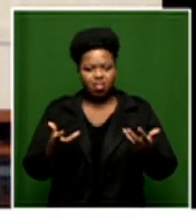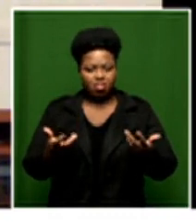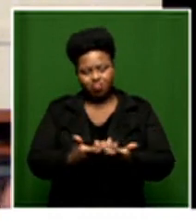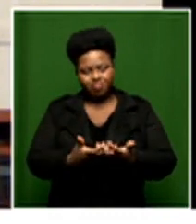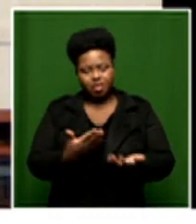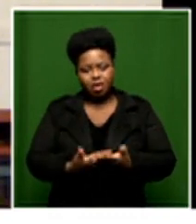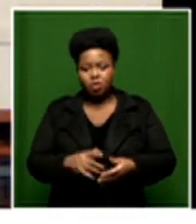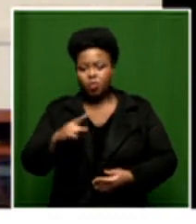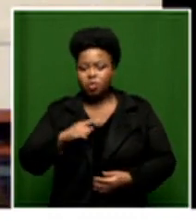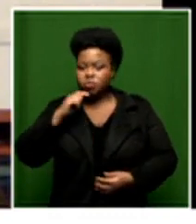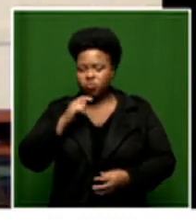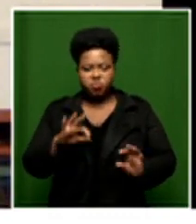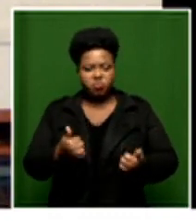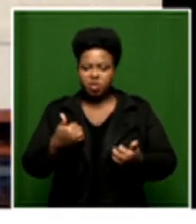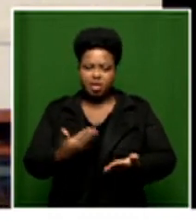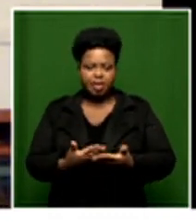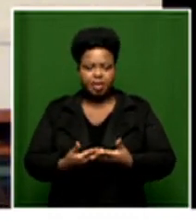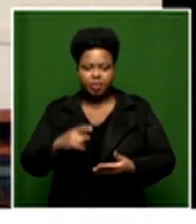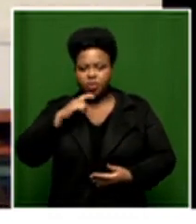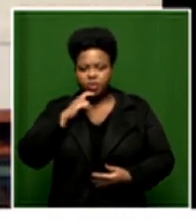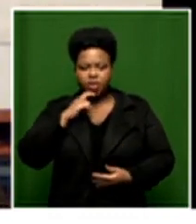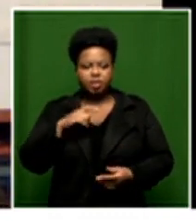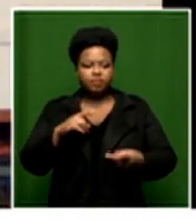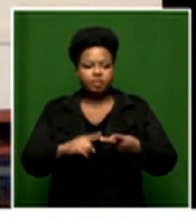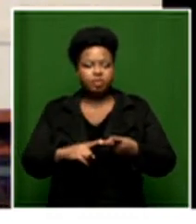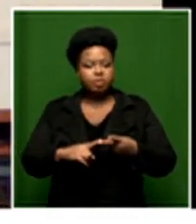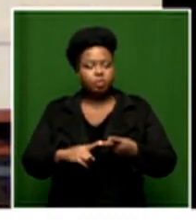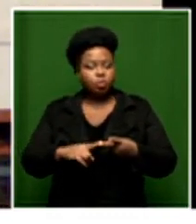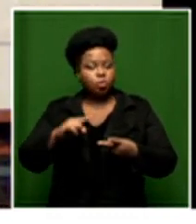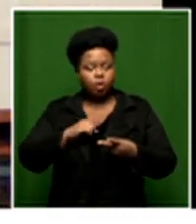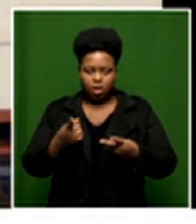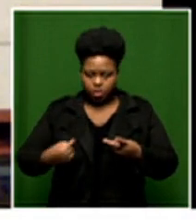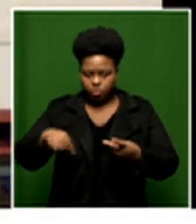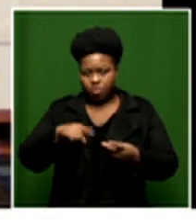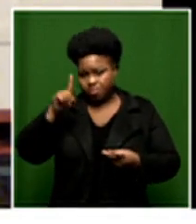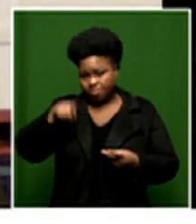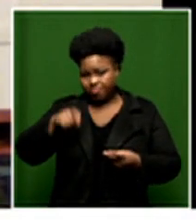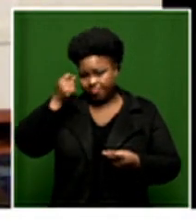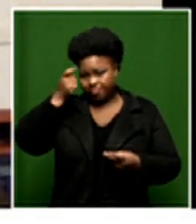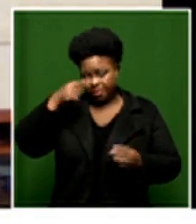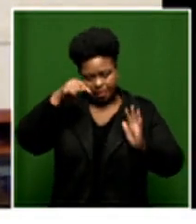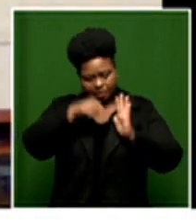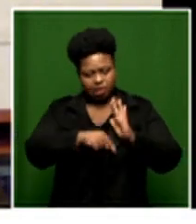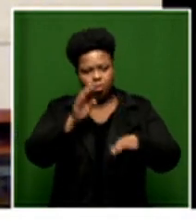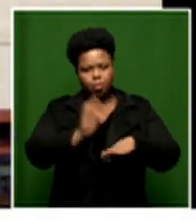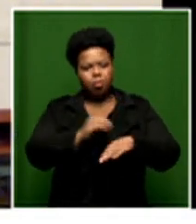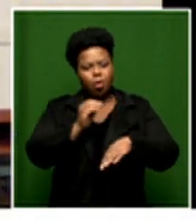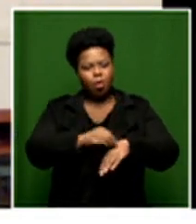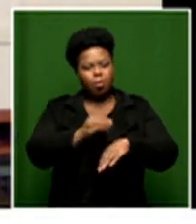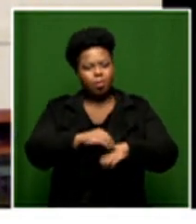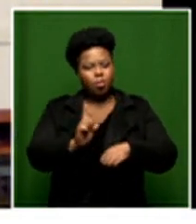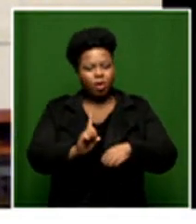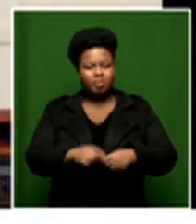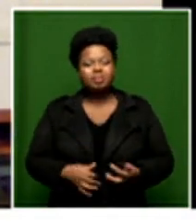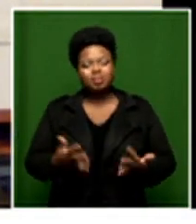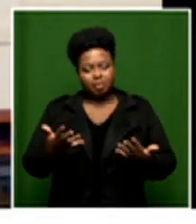can use a scalpel with far greater dexterity what you need a doctor to be able to do is to understand the root problem to be able to engage with another